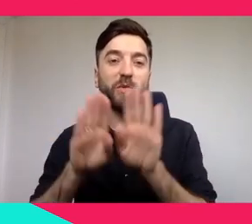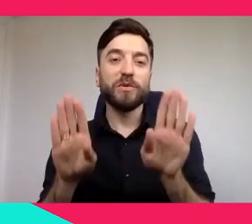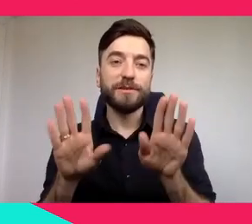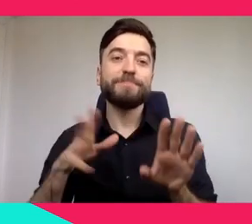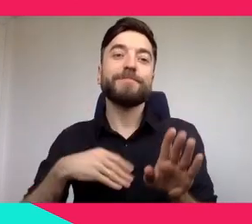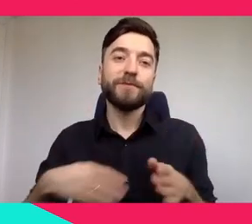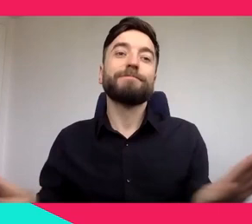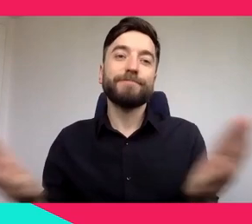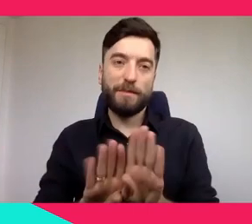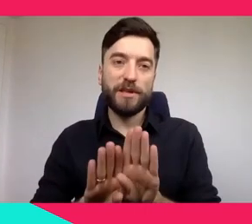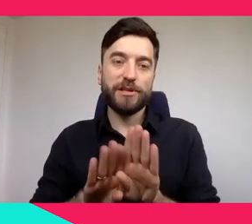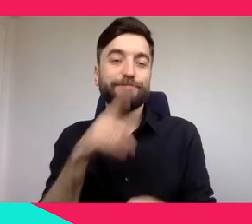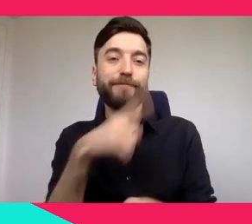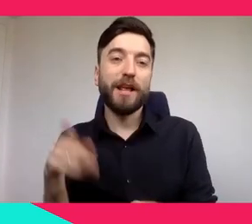income.